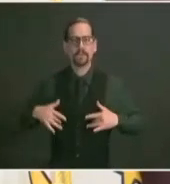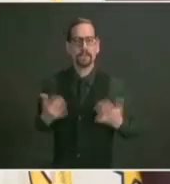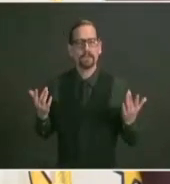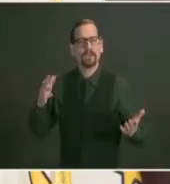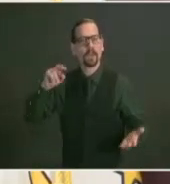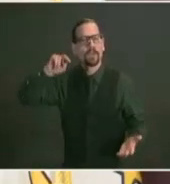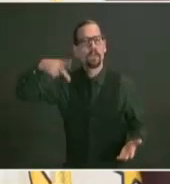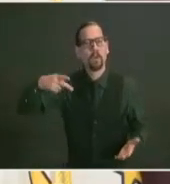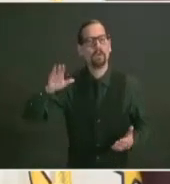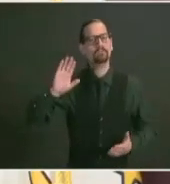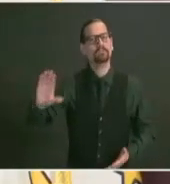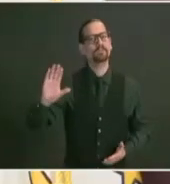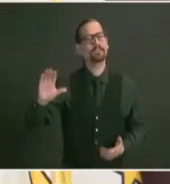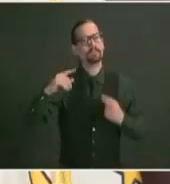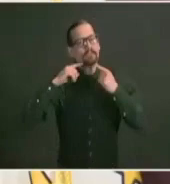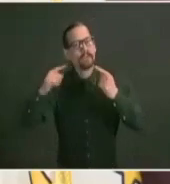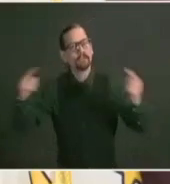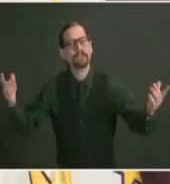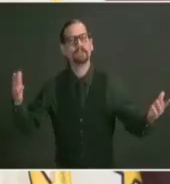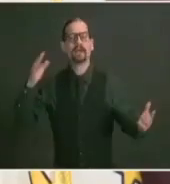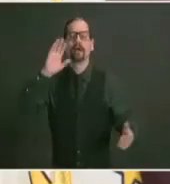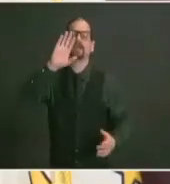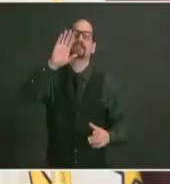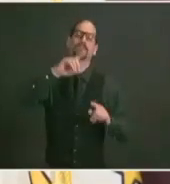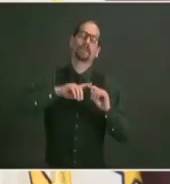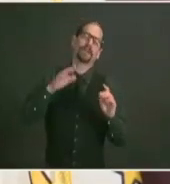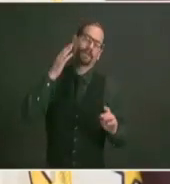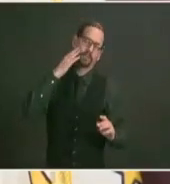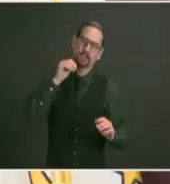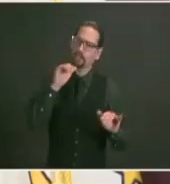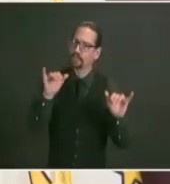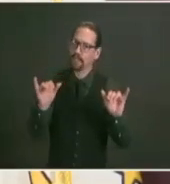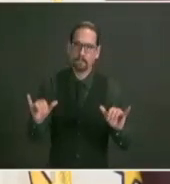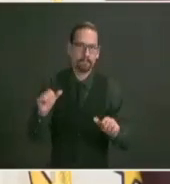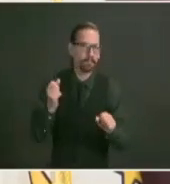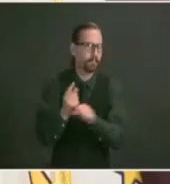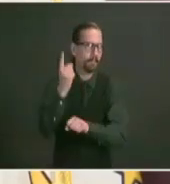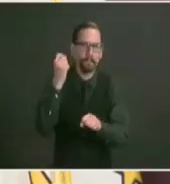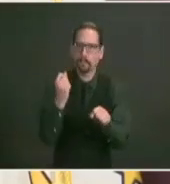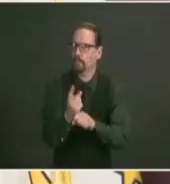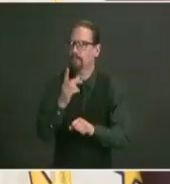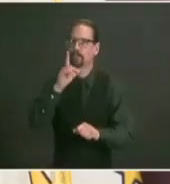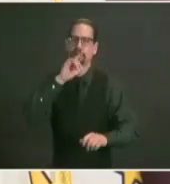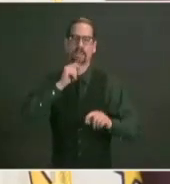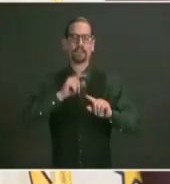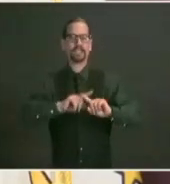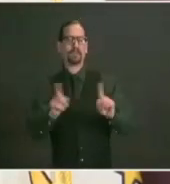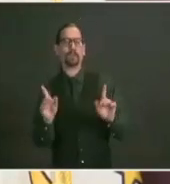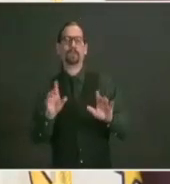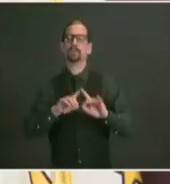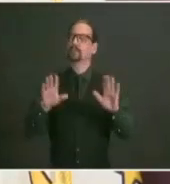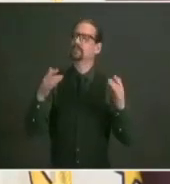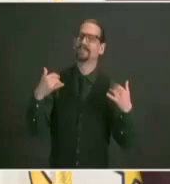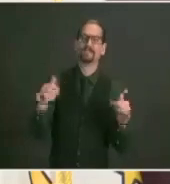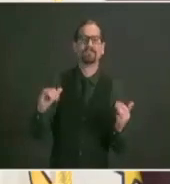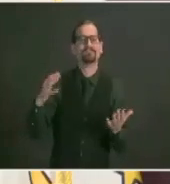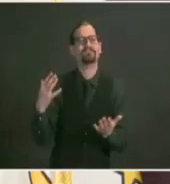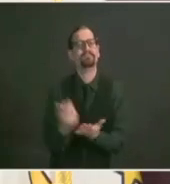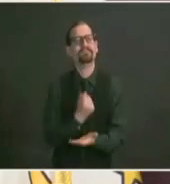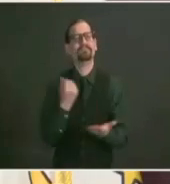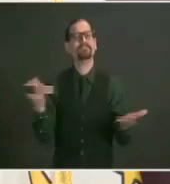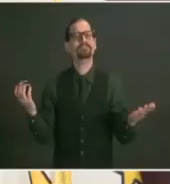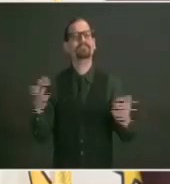it's a successful event and we want to make sure that um events like the newport jazz festival uh are in a